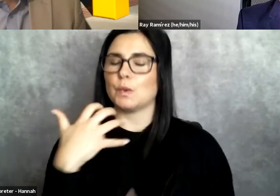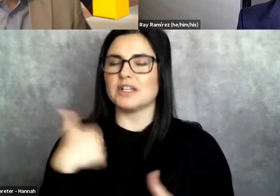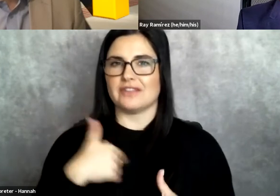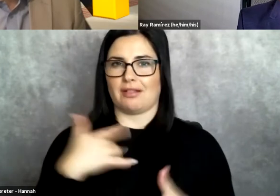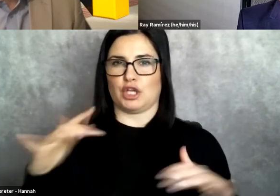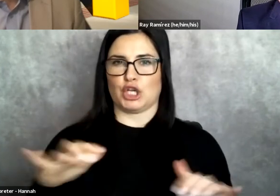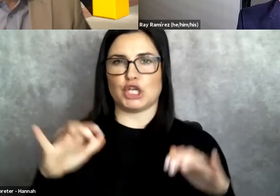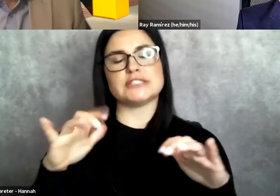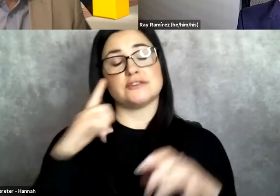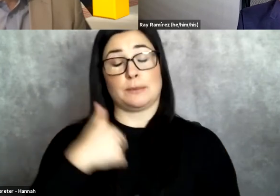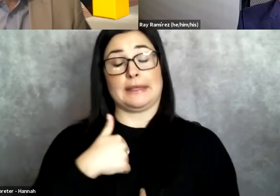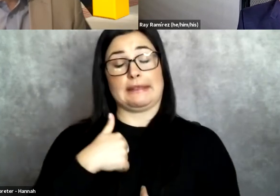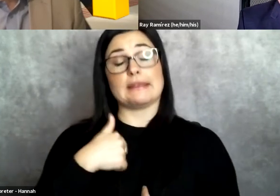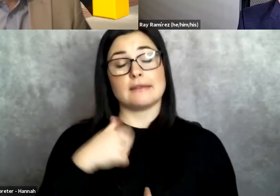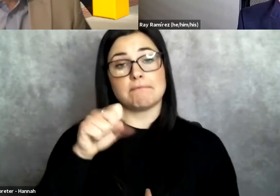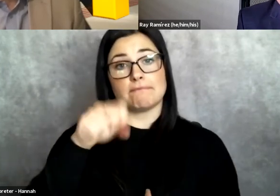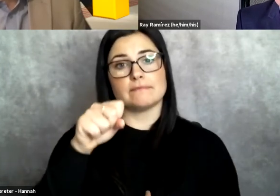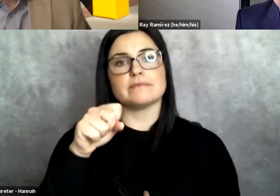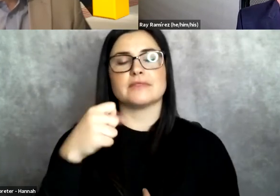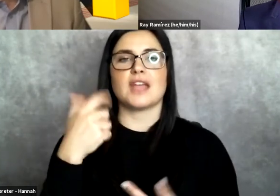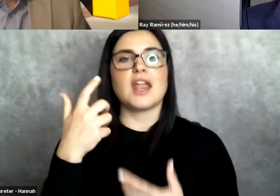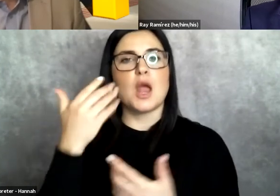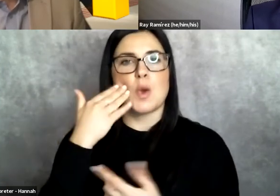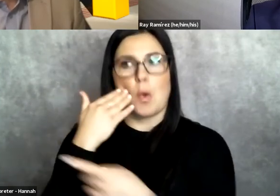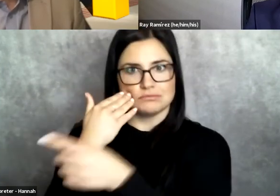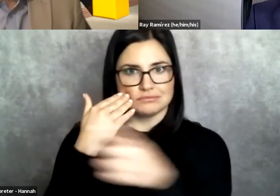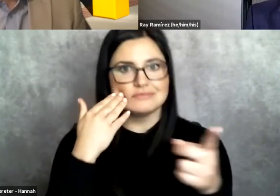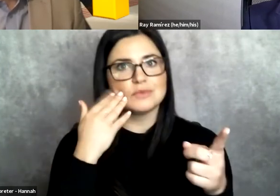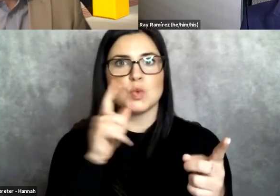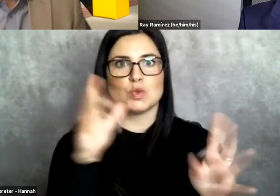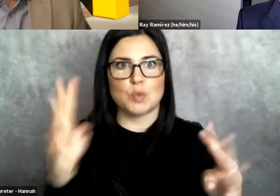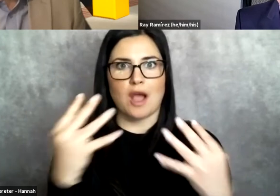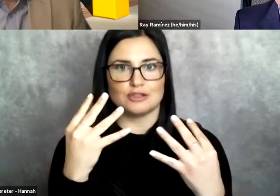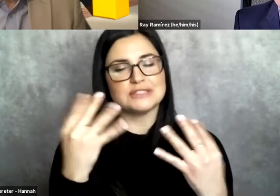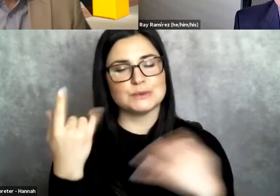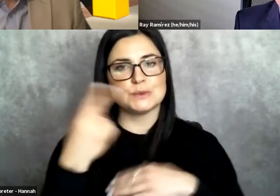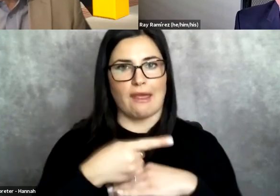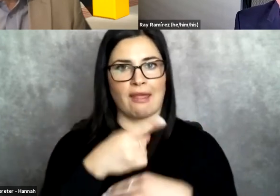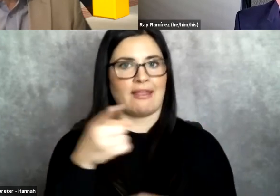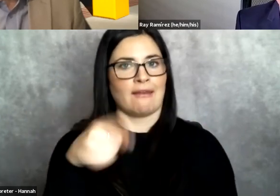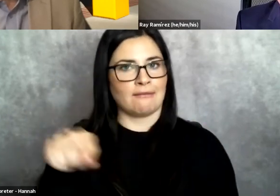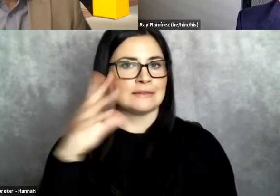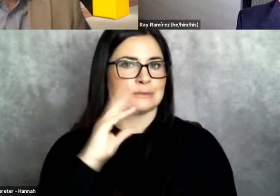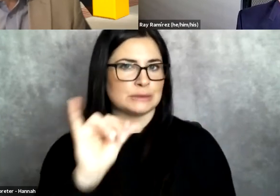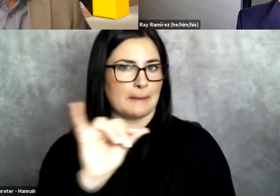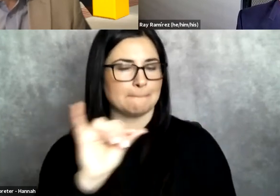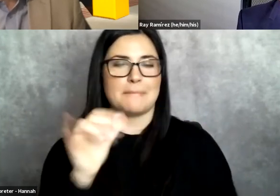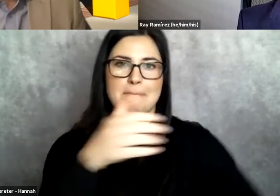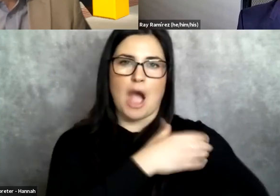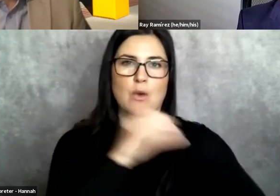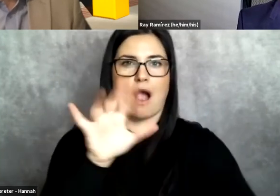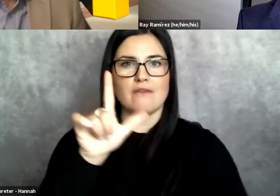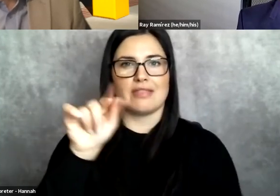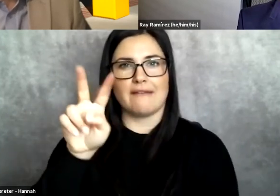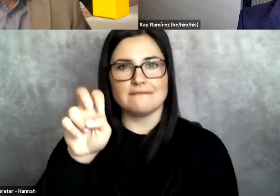me, for one. And certainly, I trust for the entire audience, all of our participants, the power of love, right? And